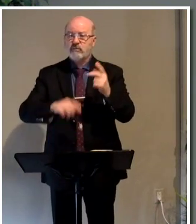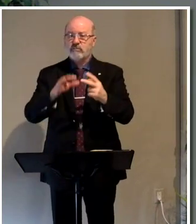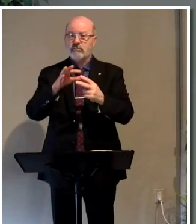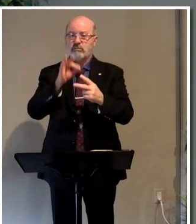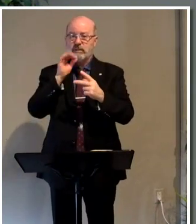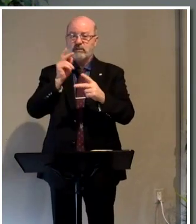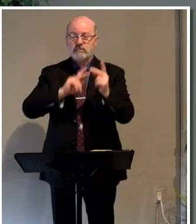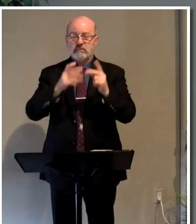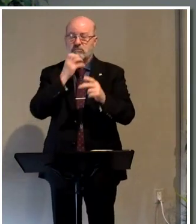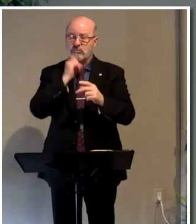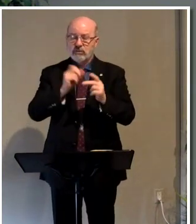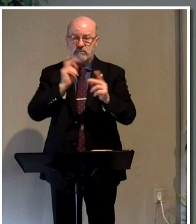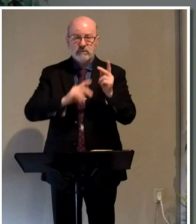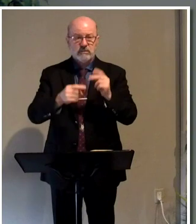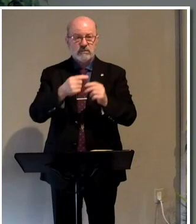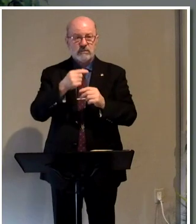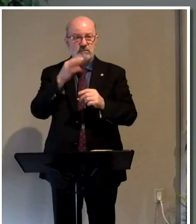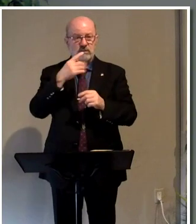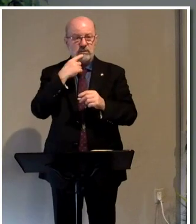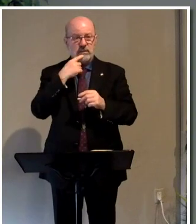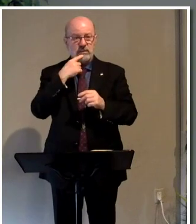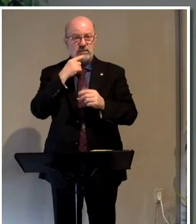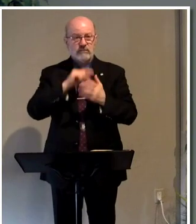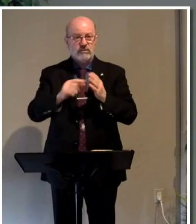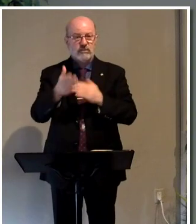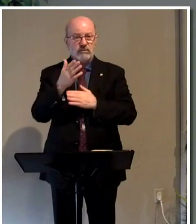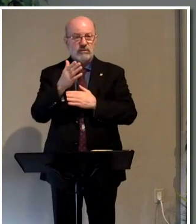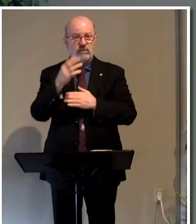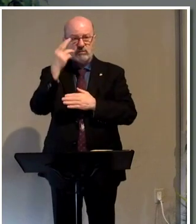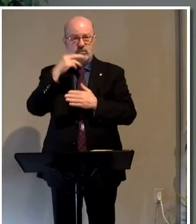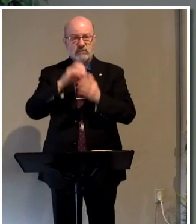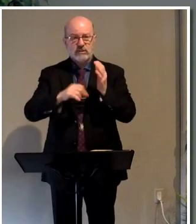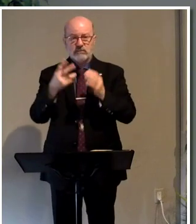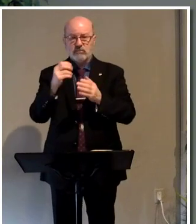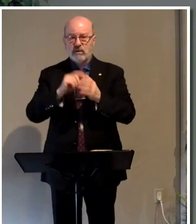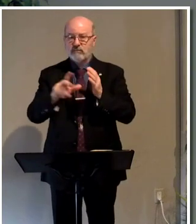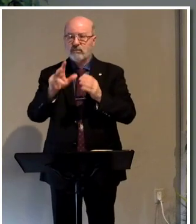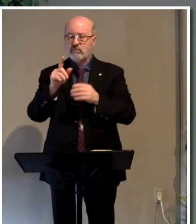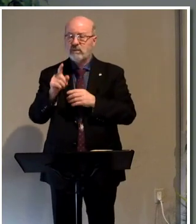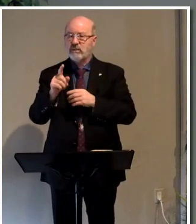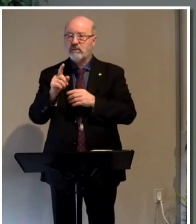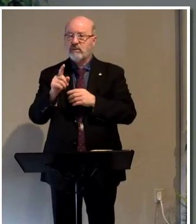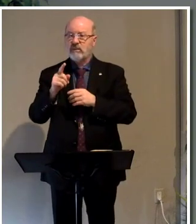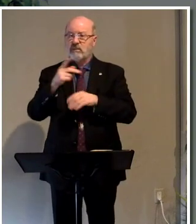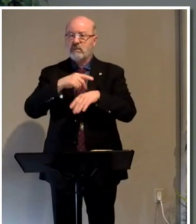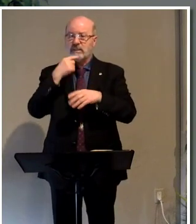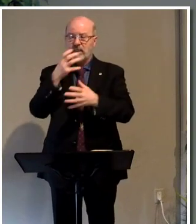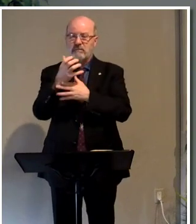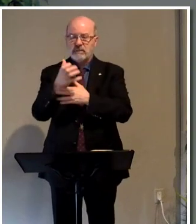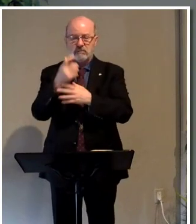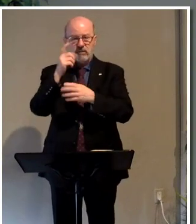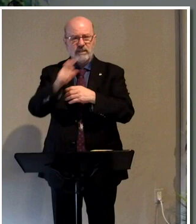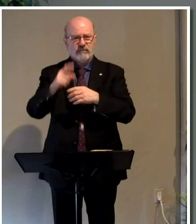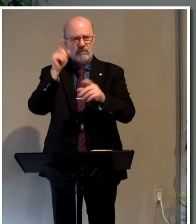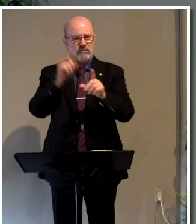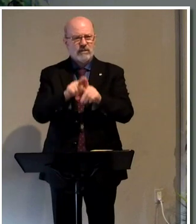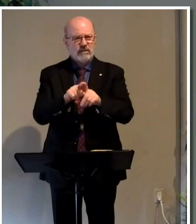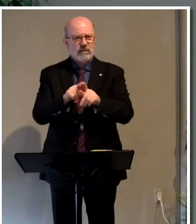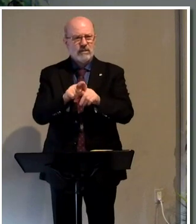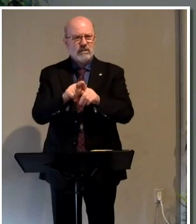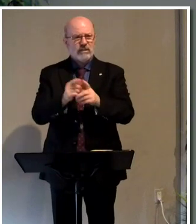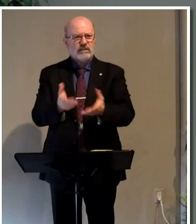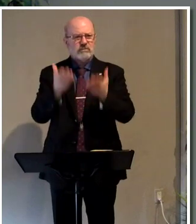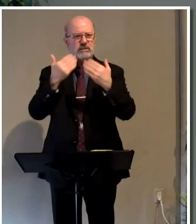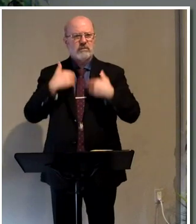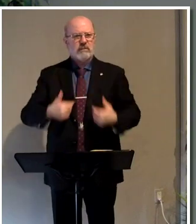people, a treasured people. Pastor mentioned, I think, the verse this morning in Romans chapter 12 in verse 1 where Paul says, I beseech you, therefore, brethren, that you